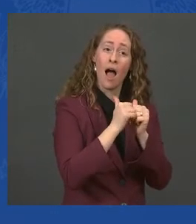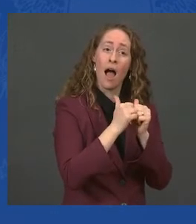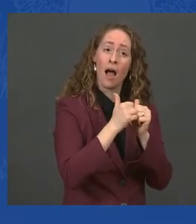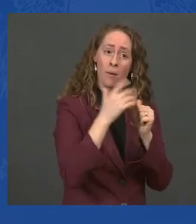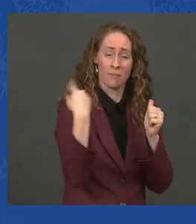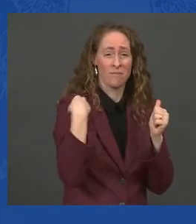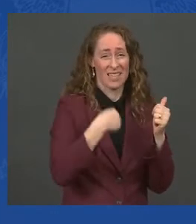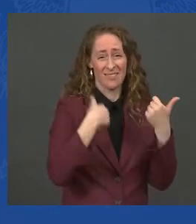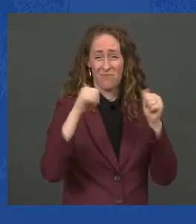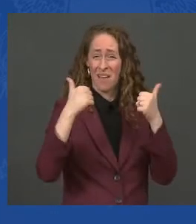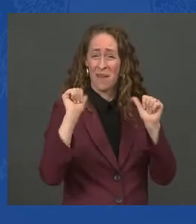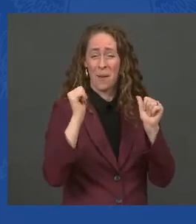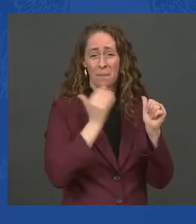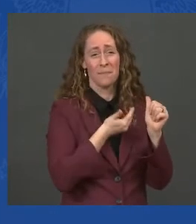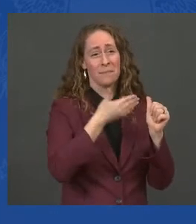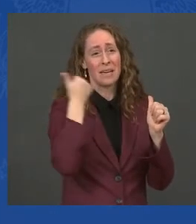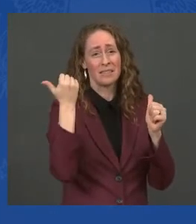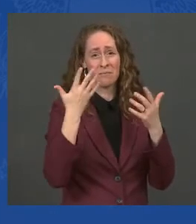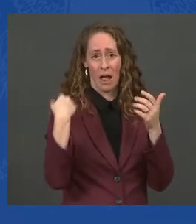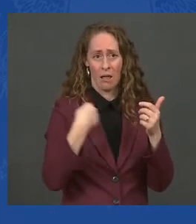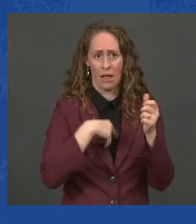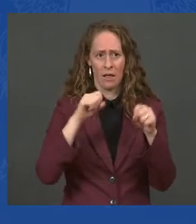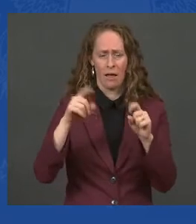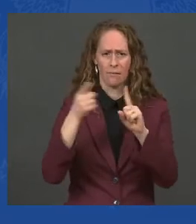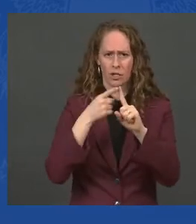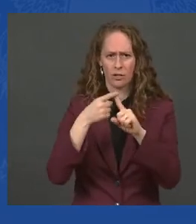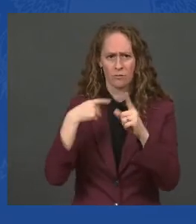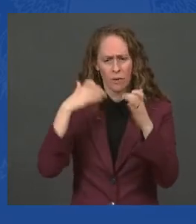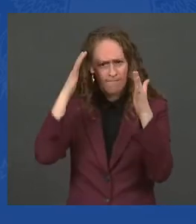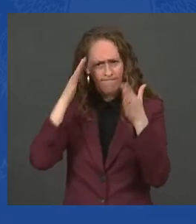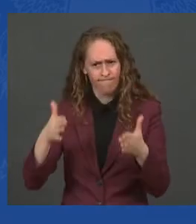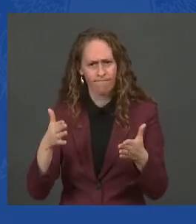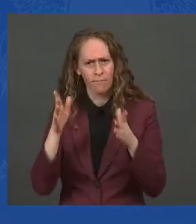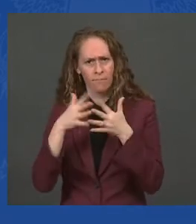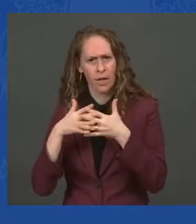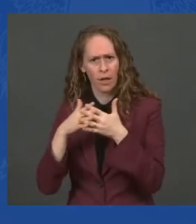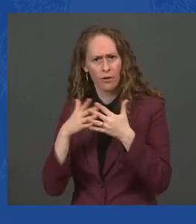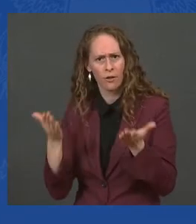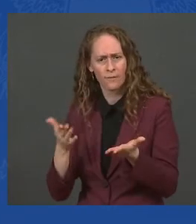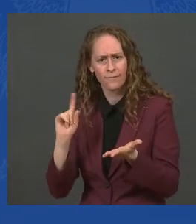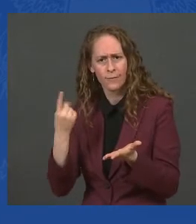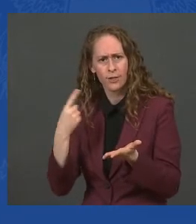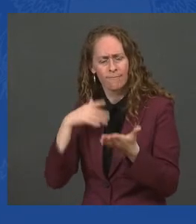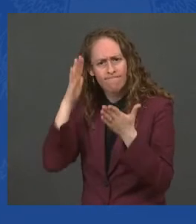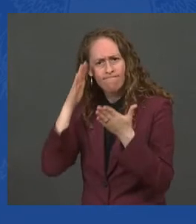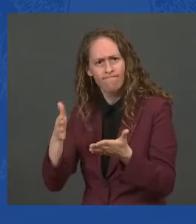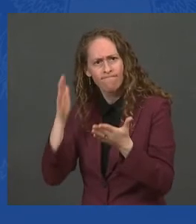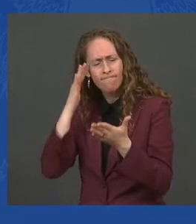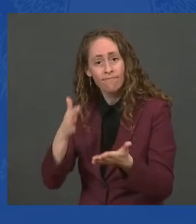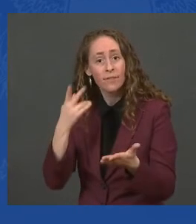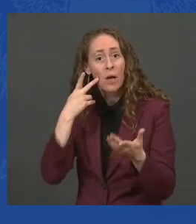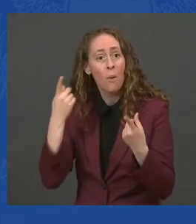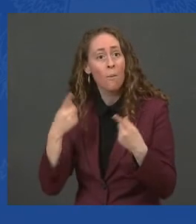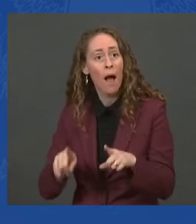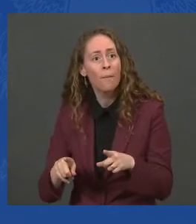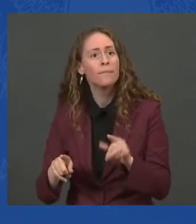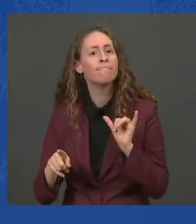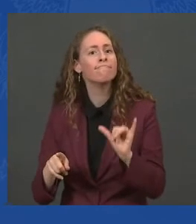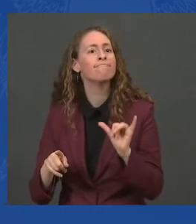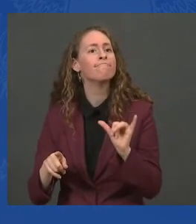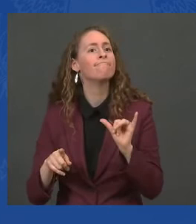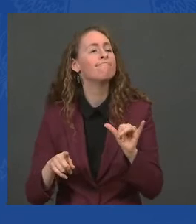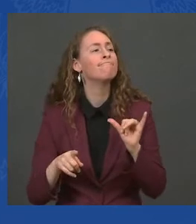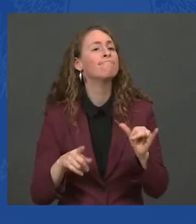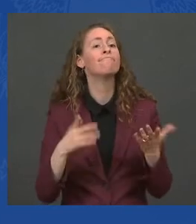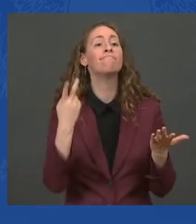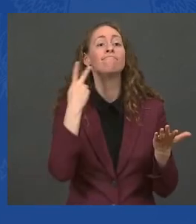care of the American people within our borders. But look what's happened. You know, we're starting to make some real progress, and then you find out there's another strain.